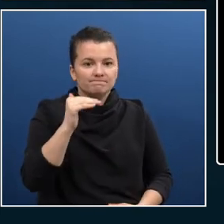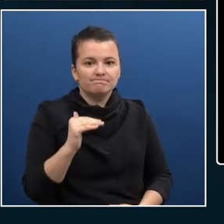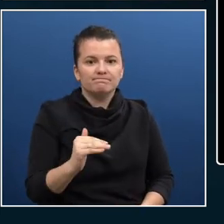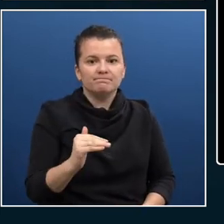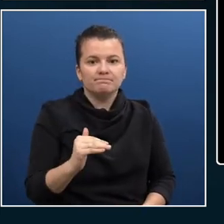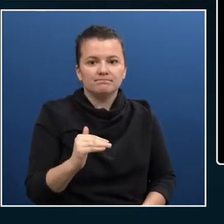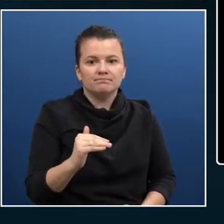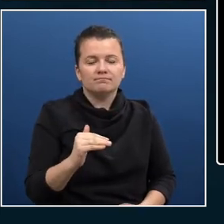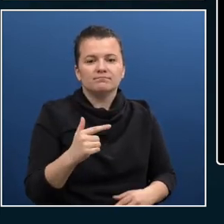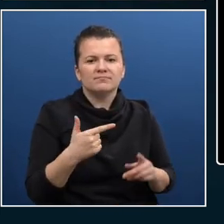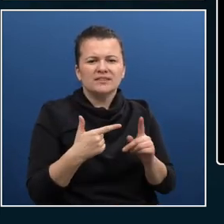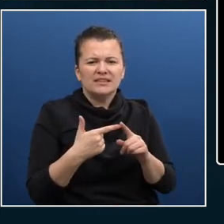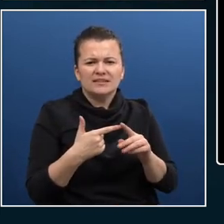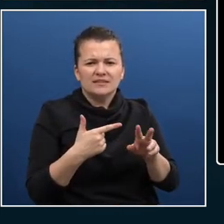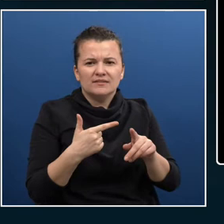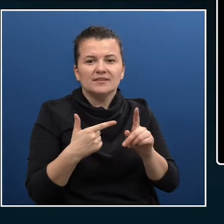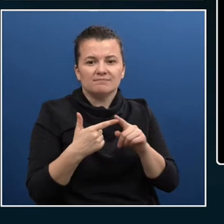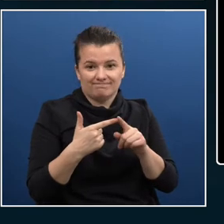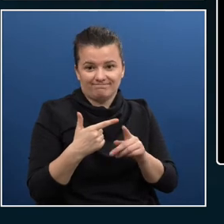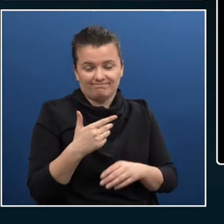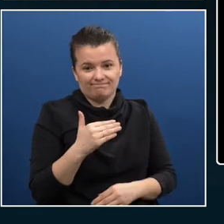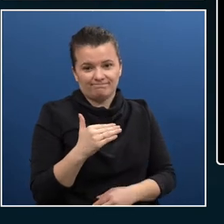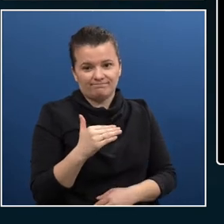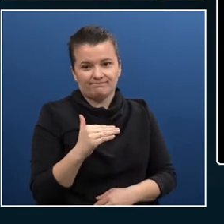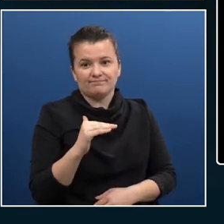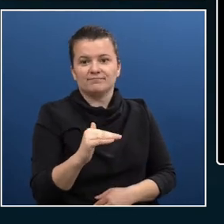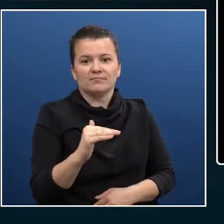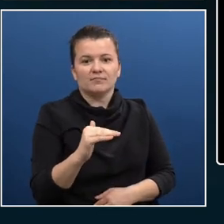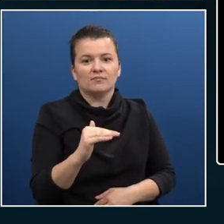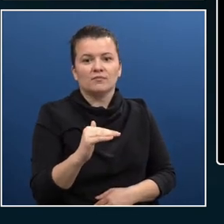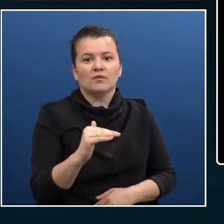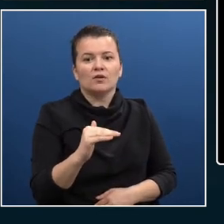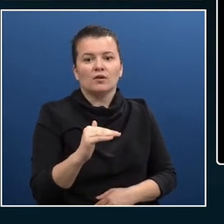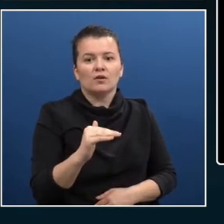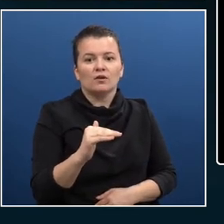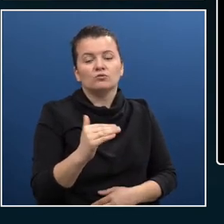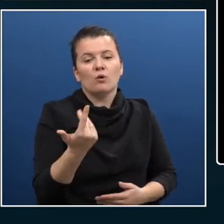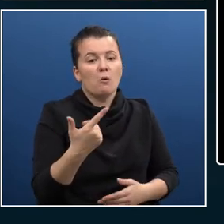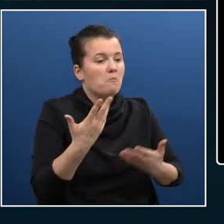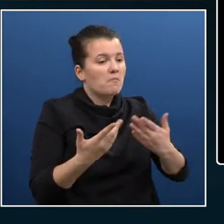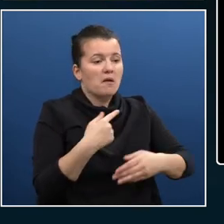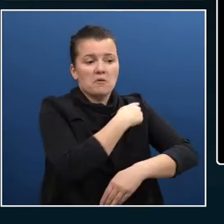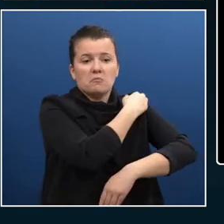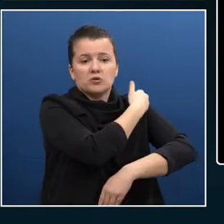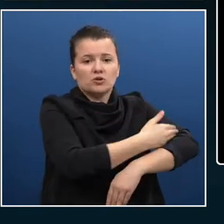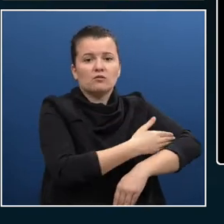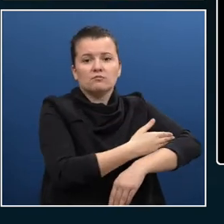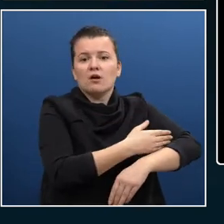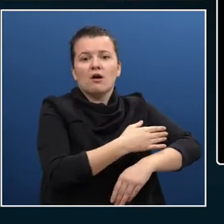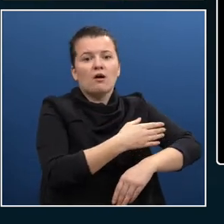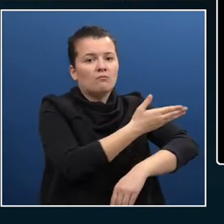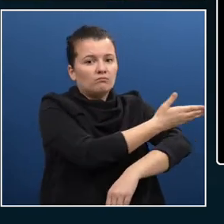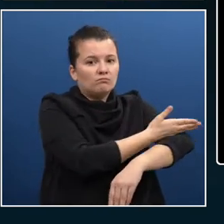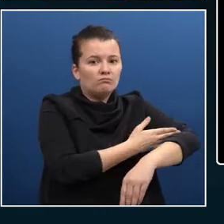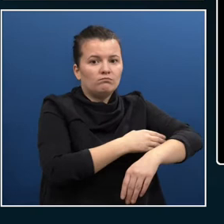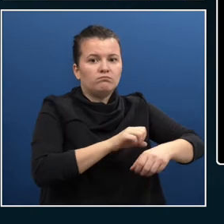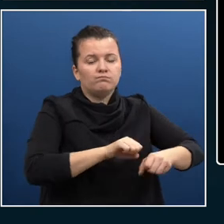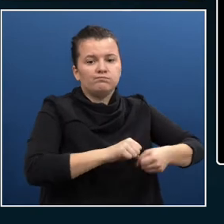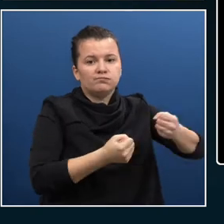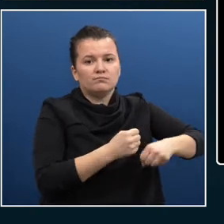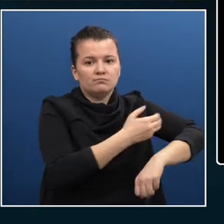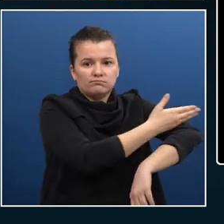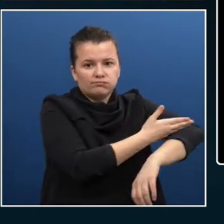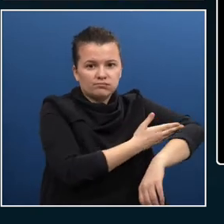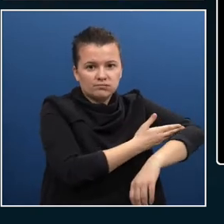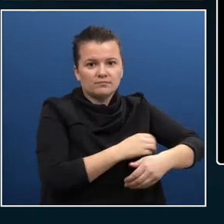there we go, someone who has one arm. Then we have an arm injury. So someone who might be like me, use the mouse way too often. You can